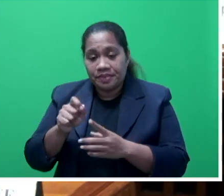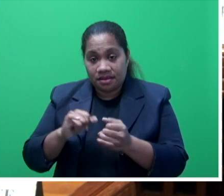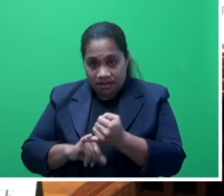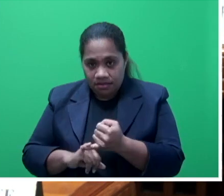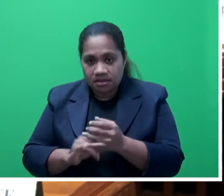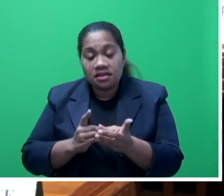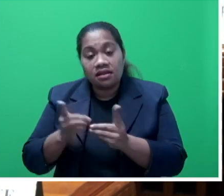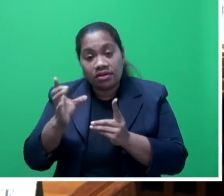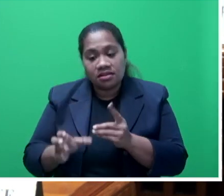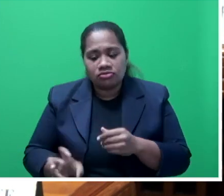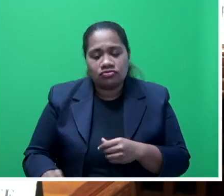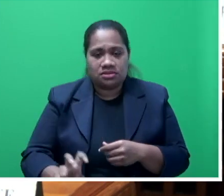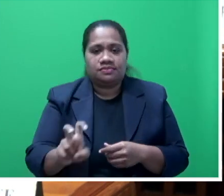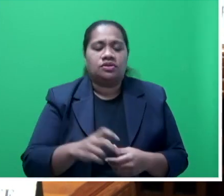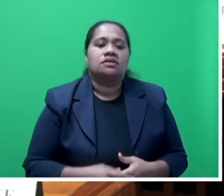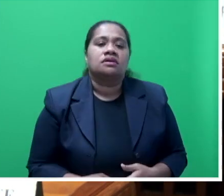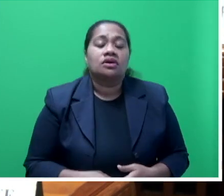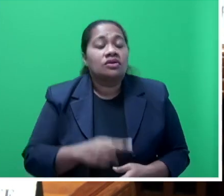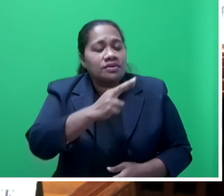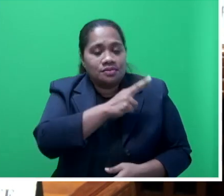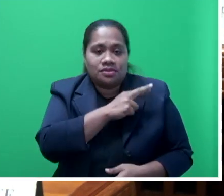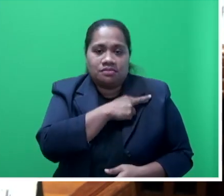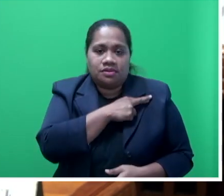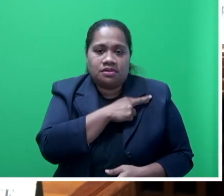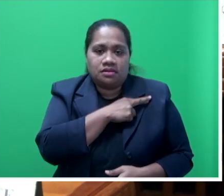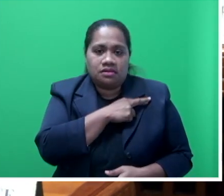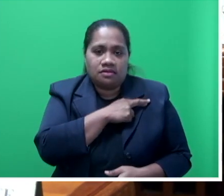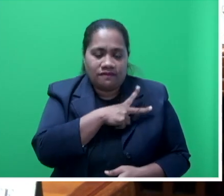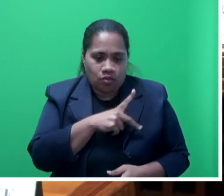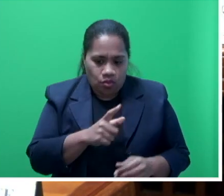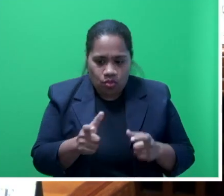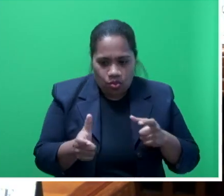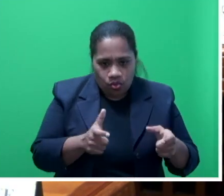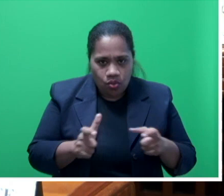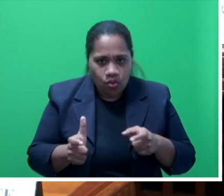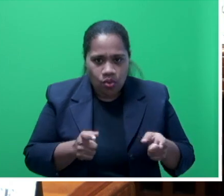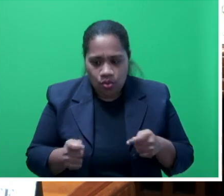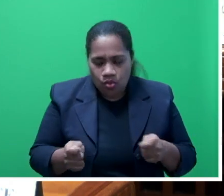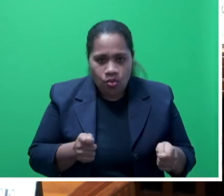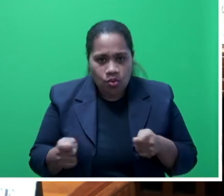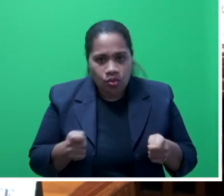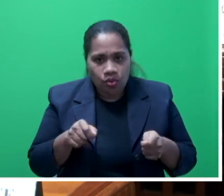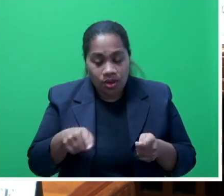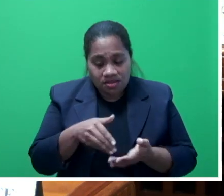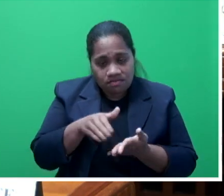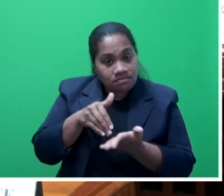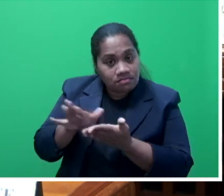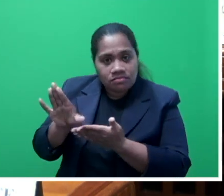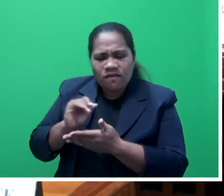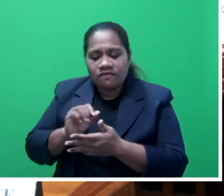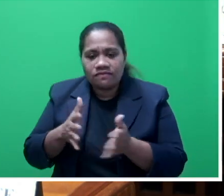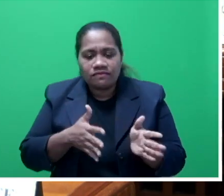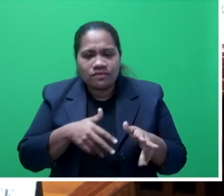are responsible for the coordination and the approval of movement,